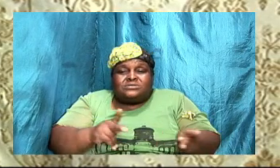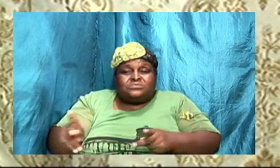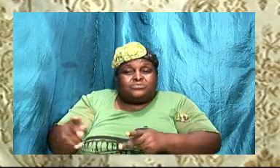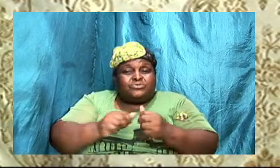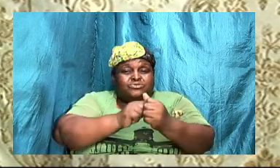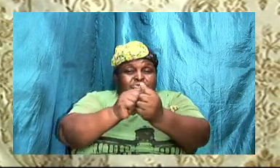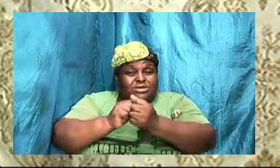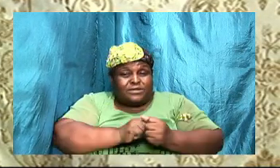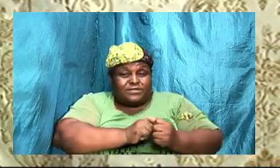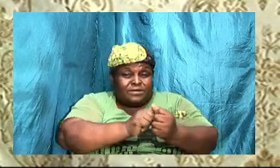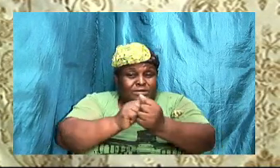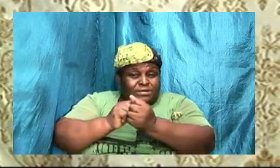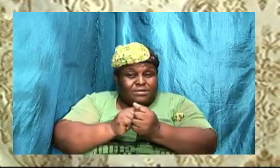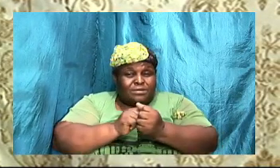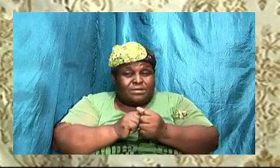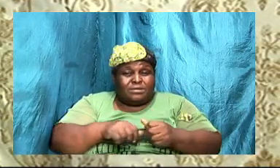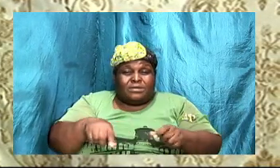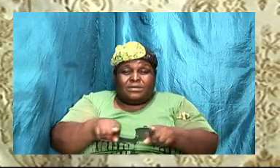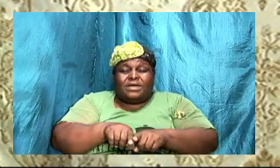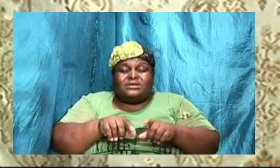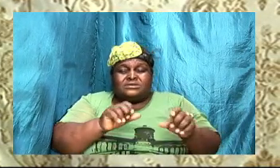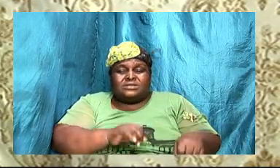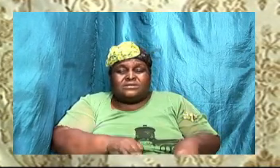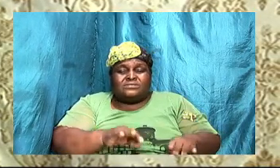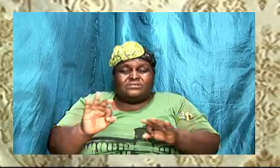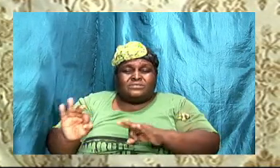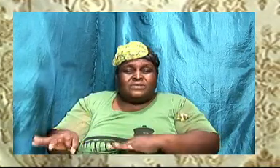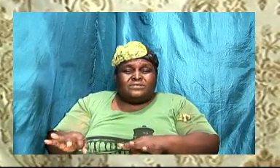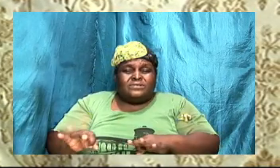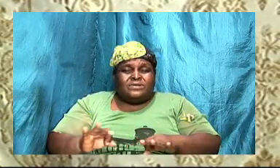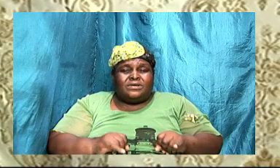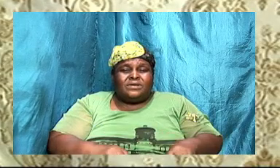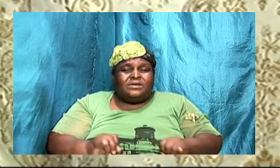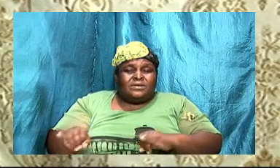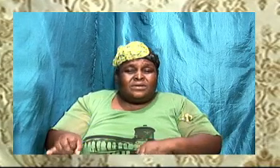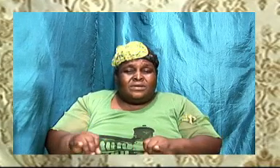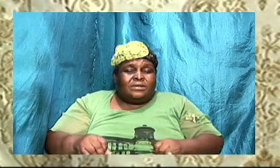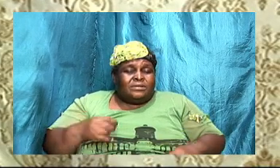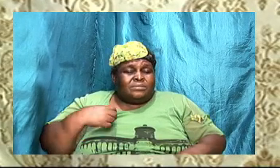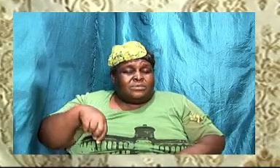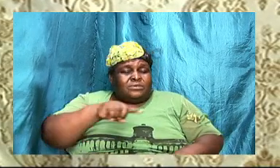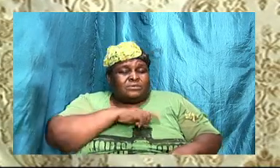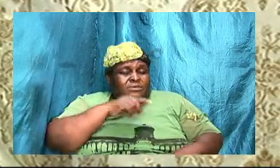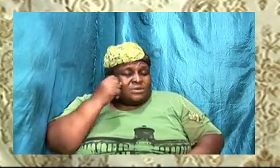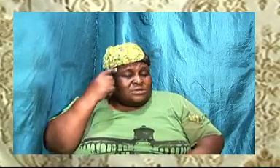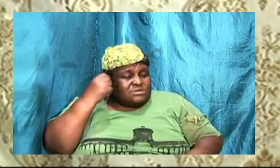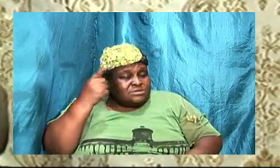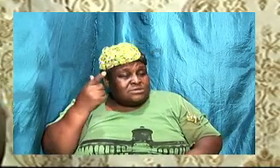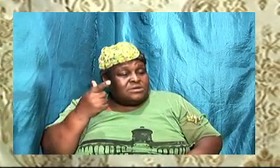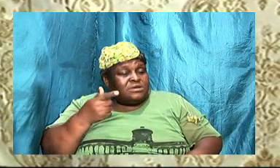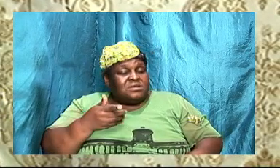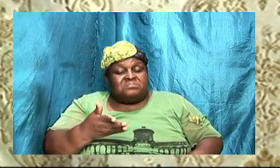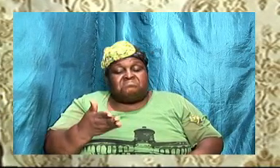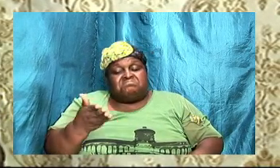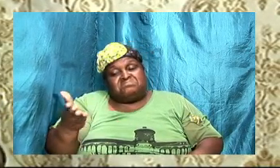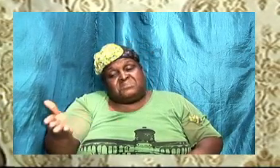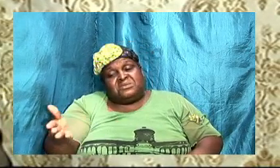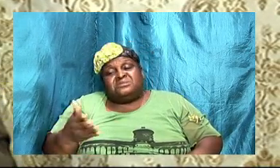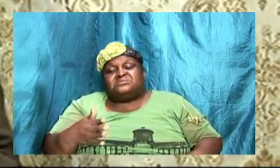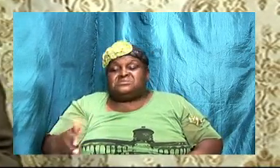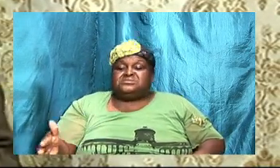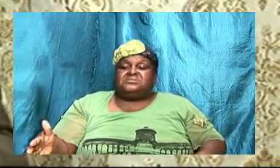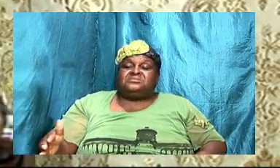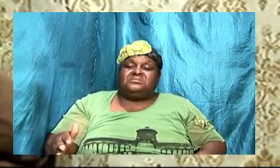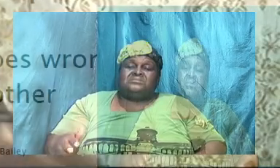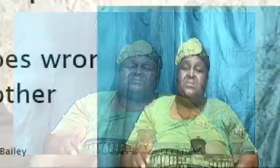and as individuals we must understand these points so how can